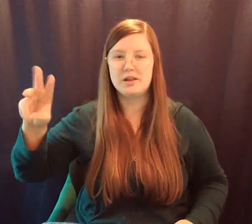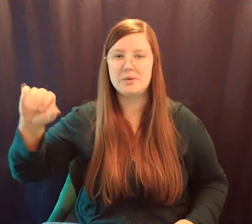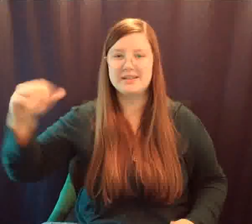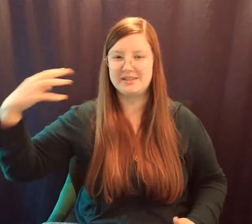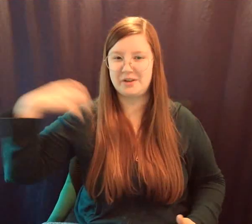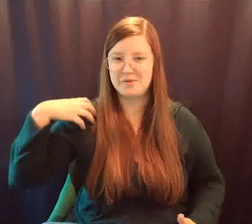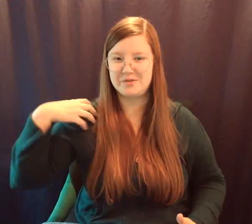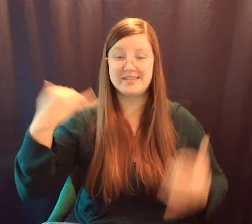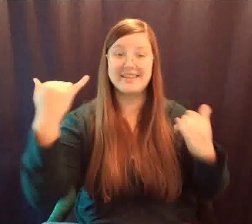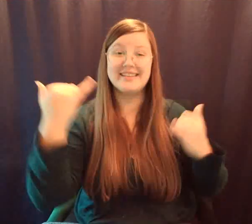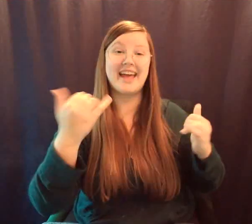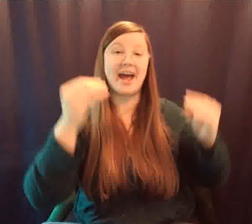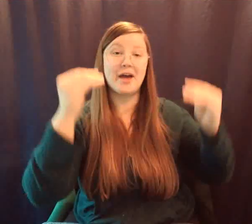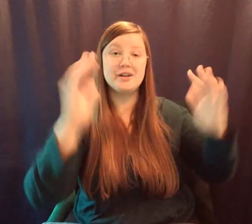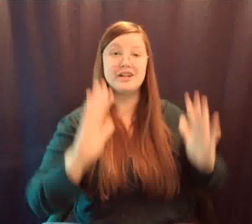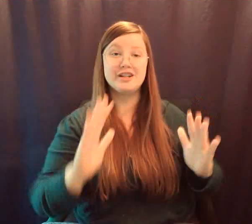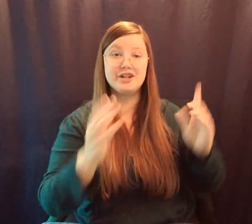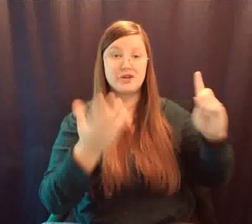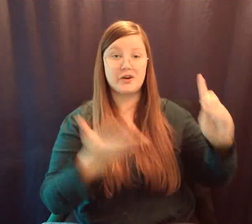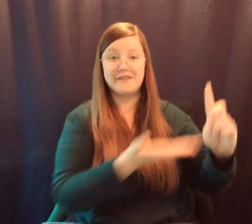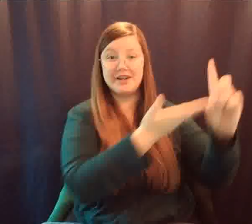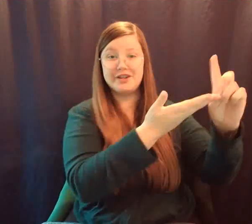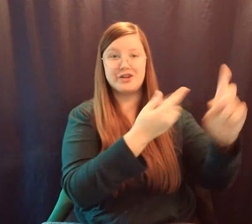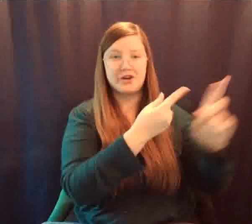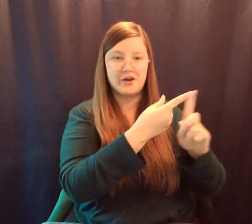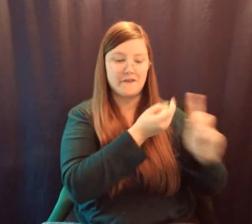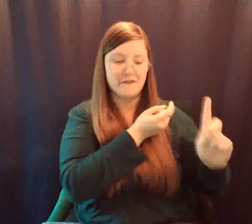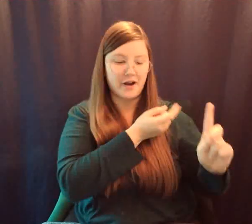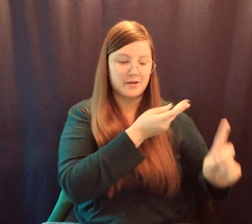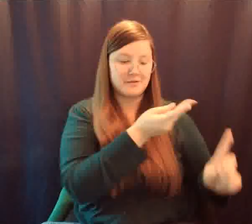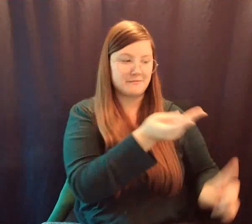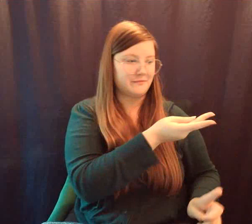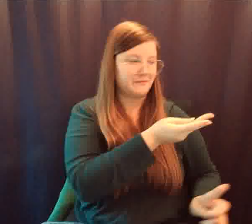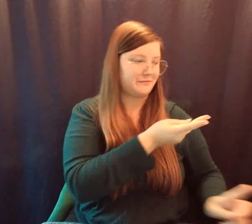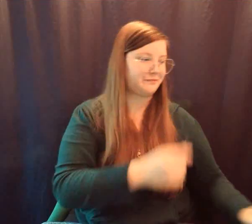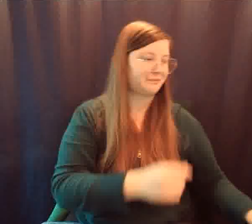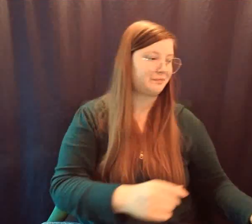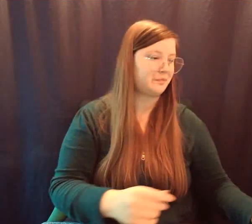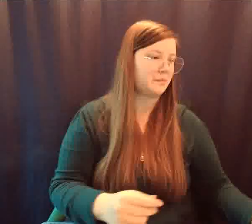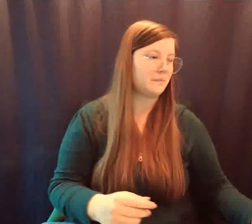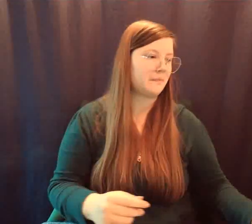teacher feature from Emma and Sanja. Take it away, Emma.